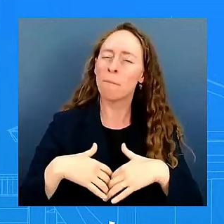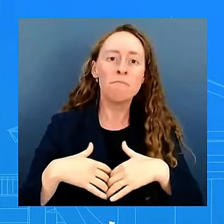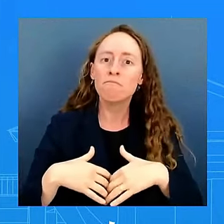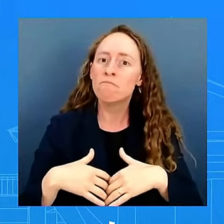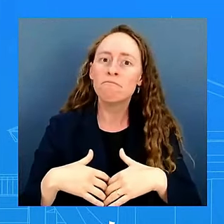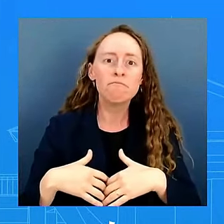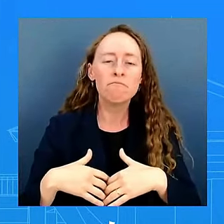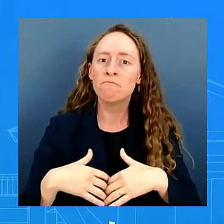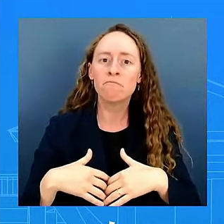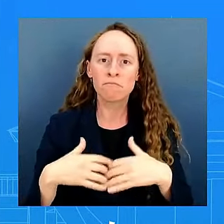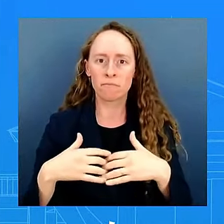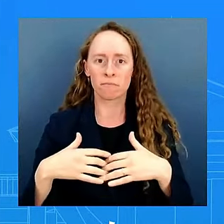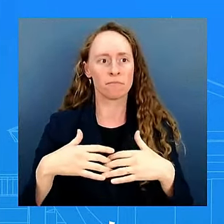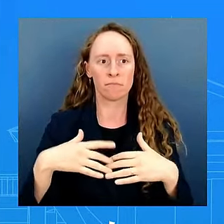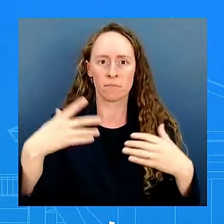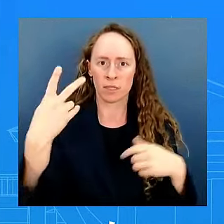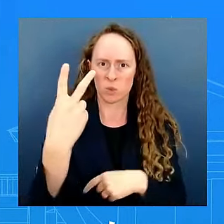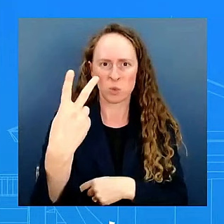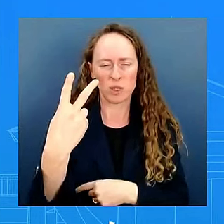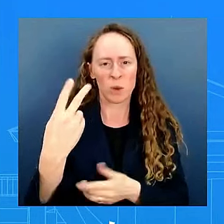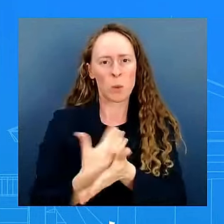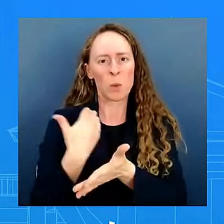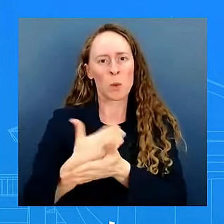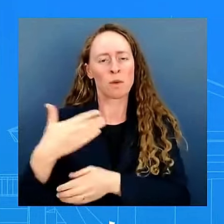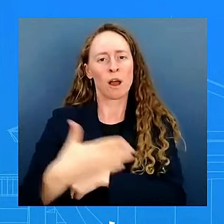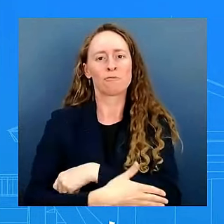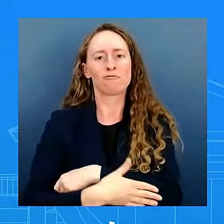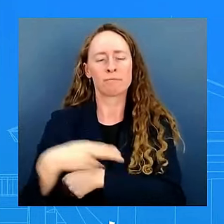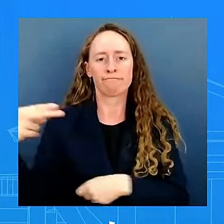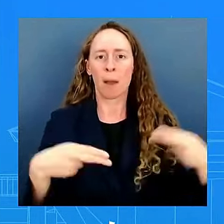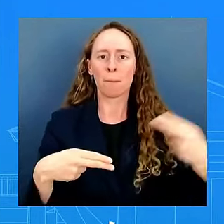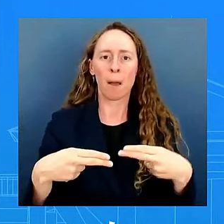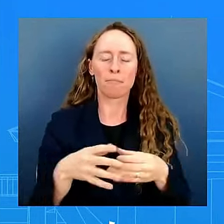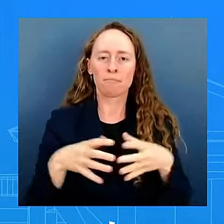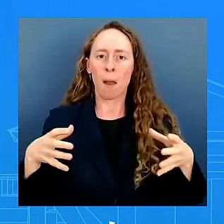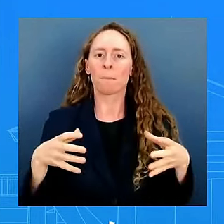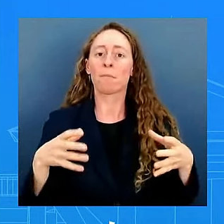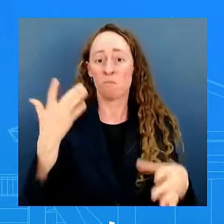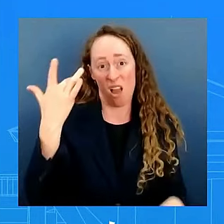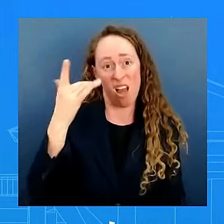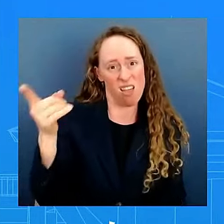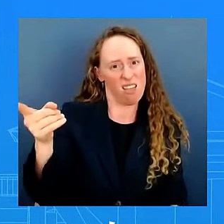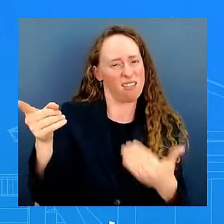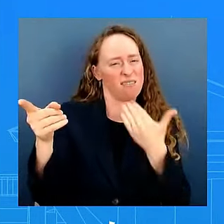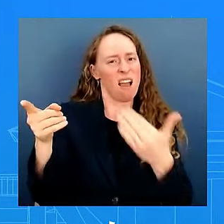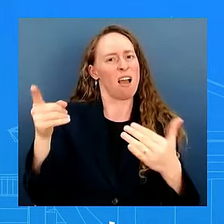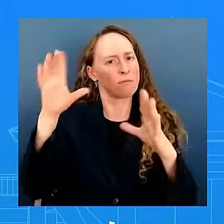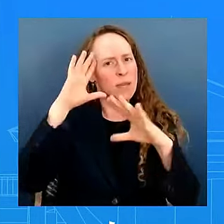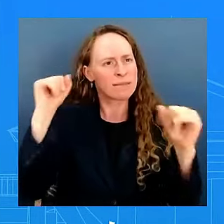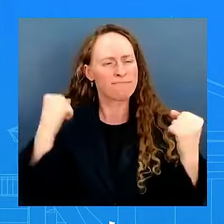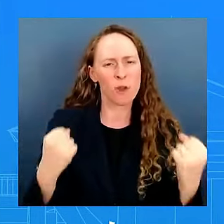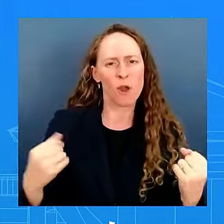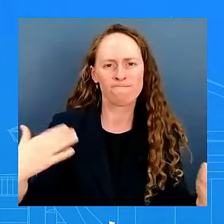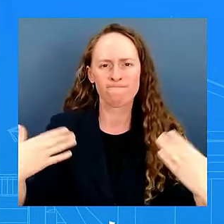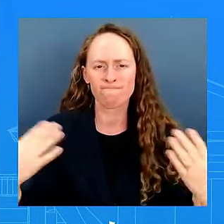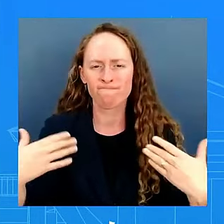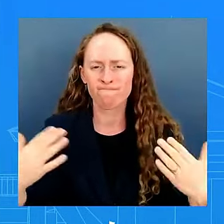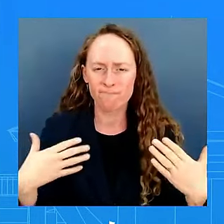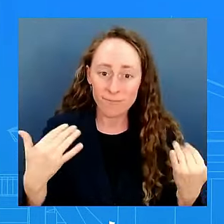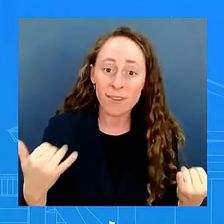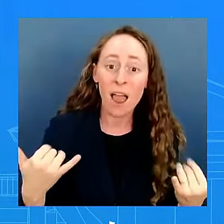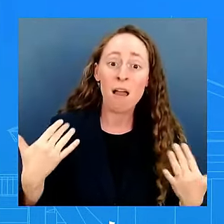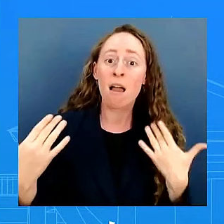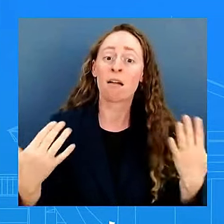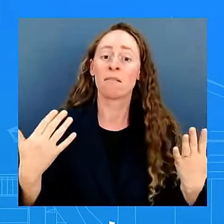this president's leadership we have 50 plus countries who are now backing ukraine and continue to do so